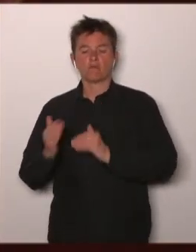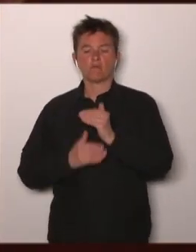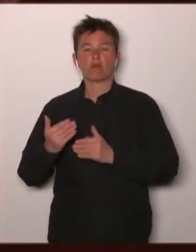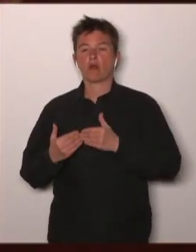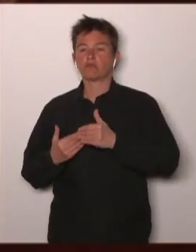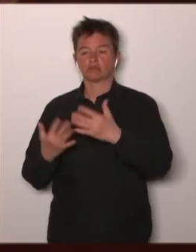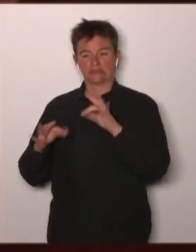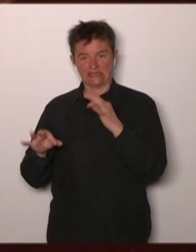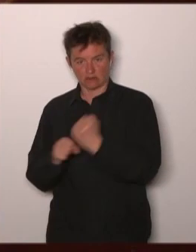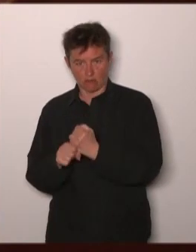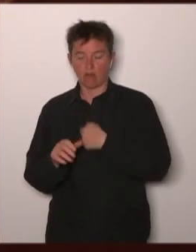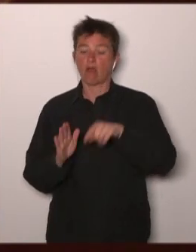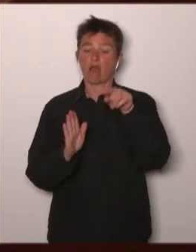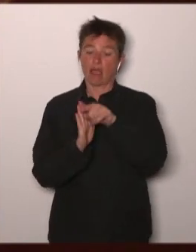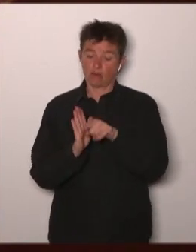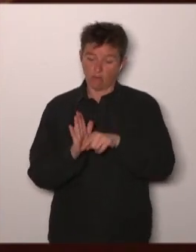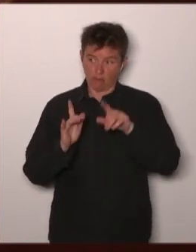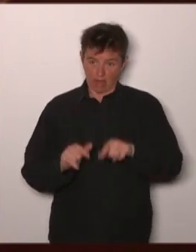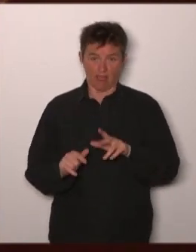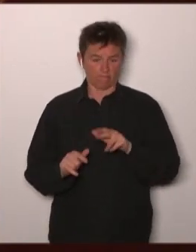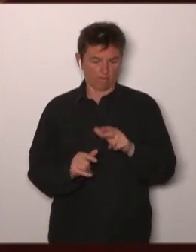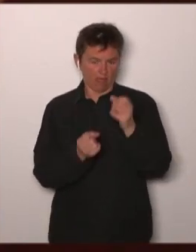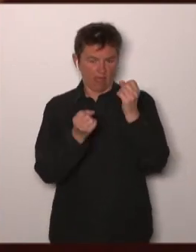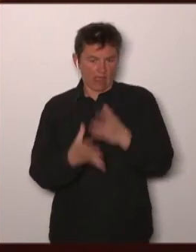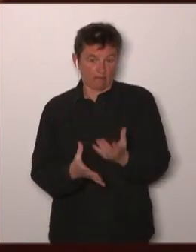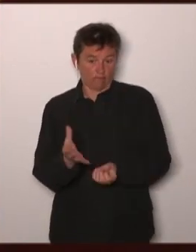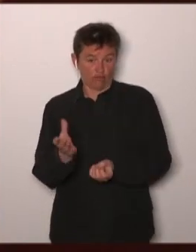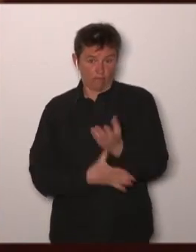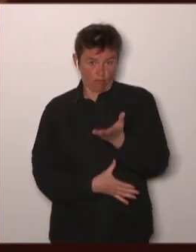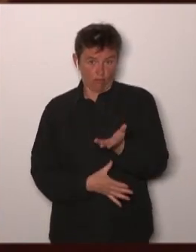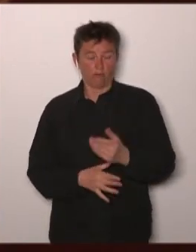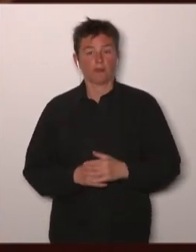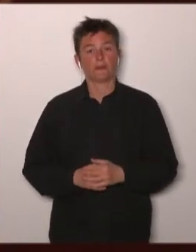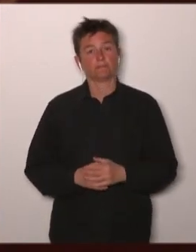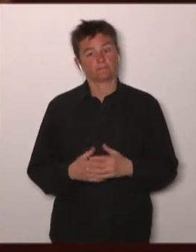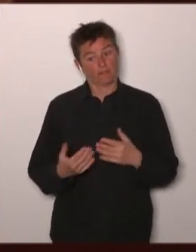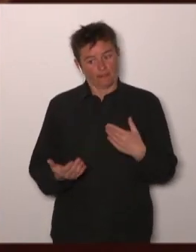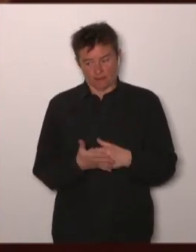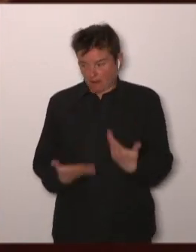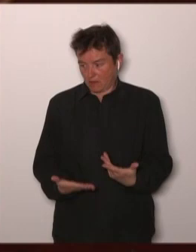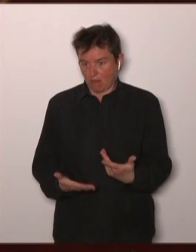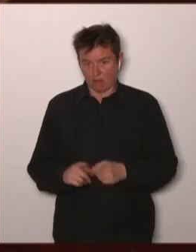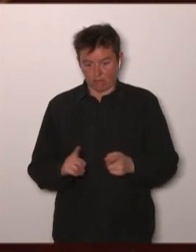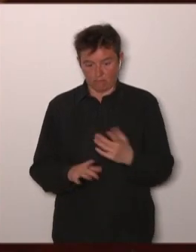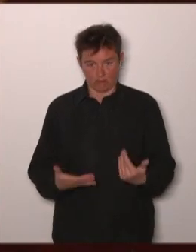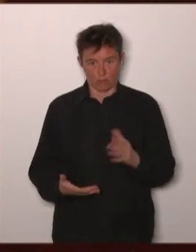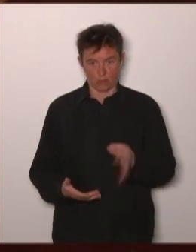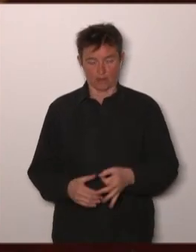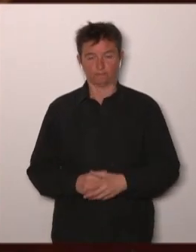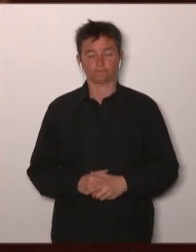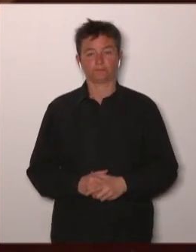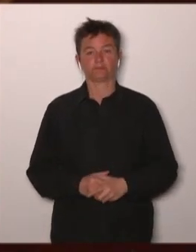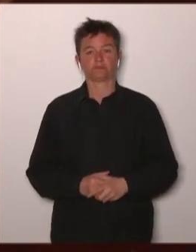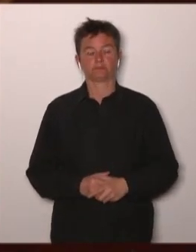on pharmaceutical that is coming also in Europe how this question is inside all